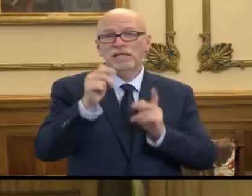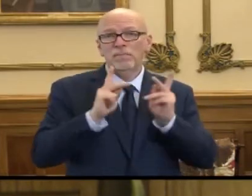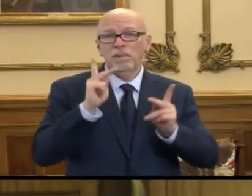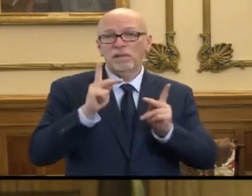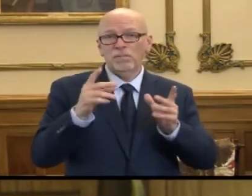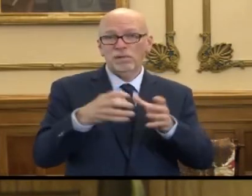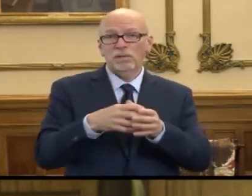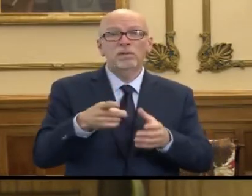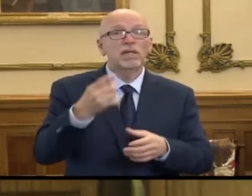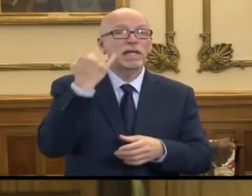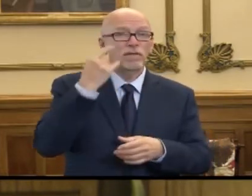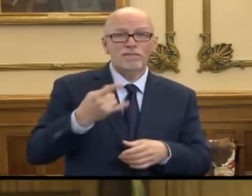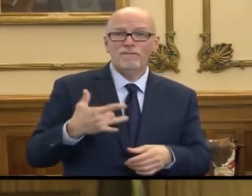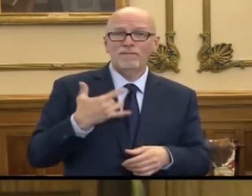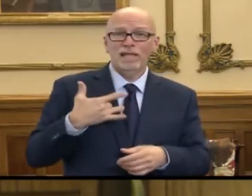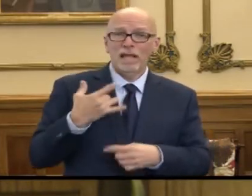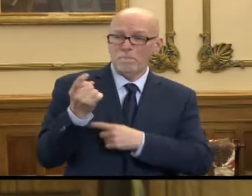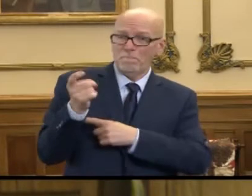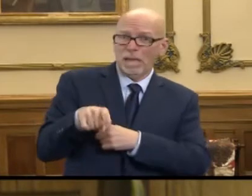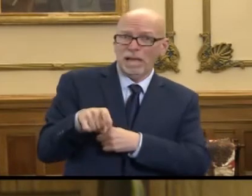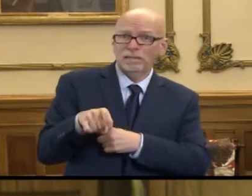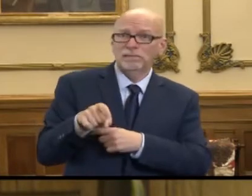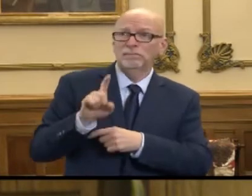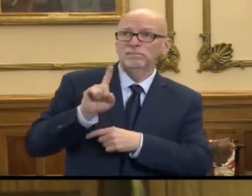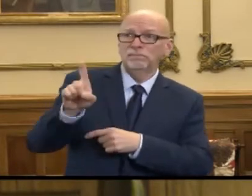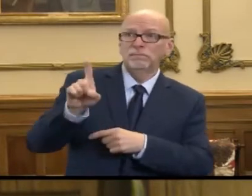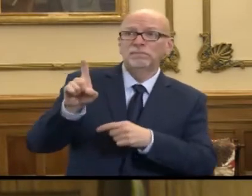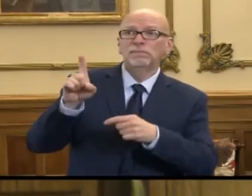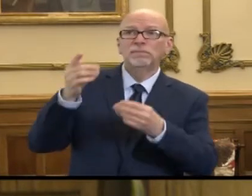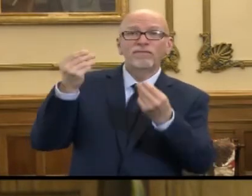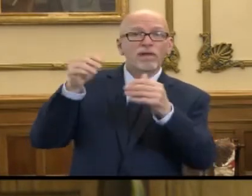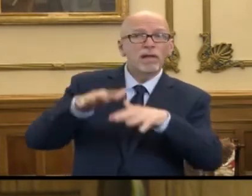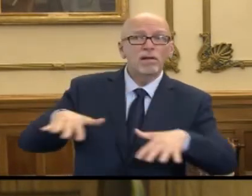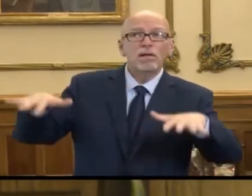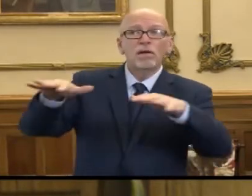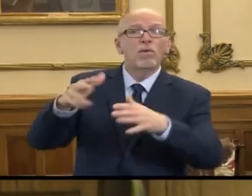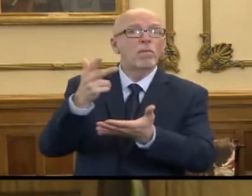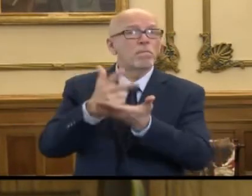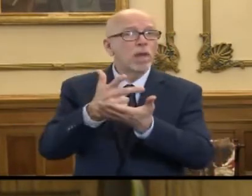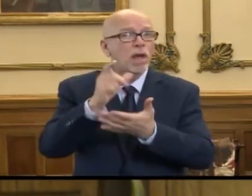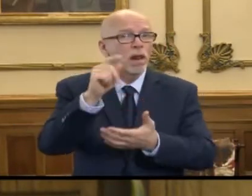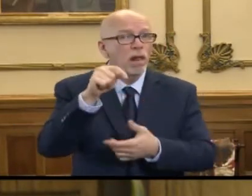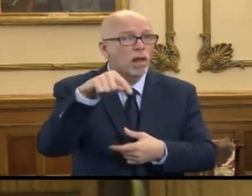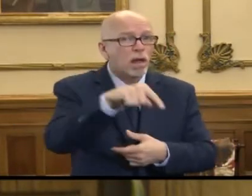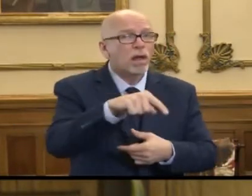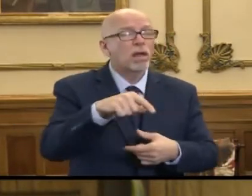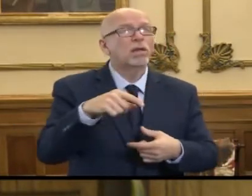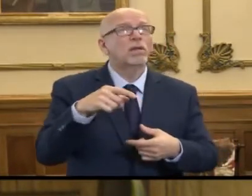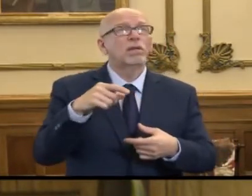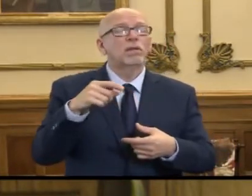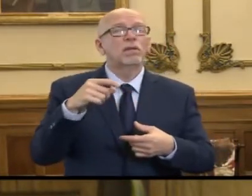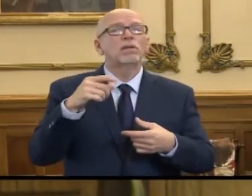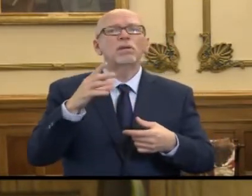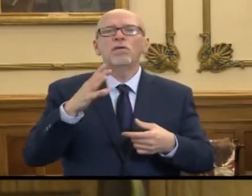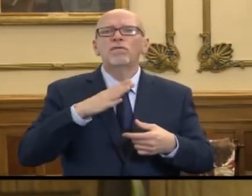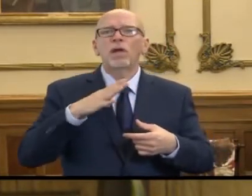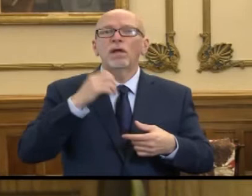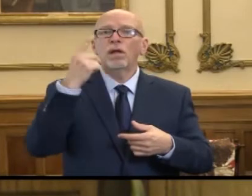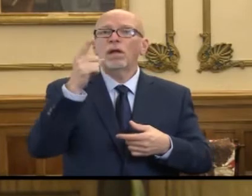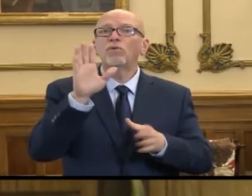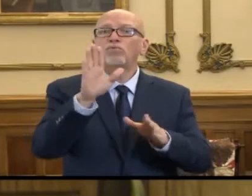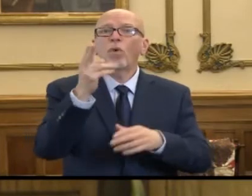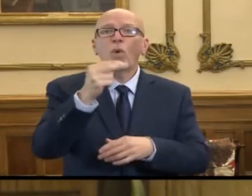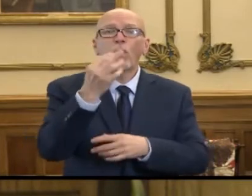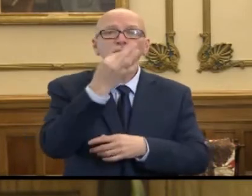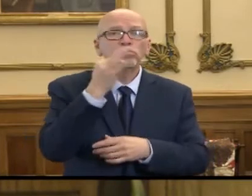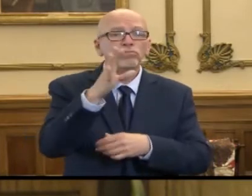If you do feel the need to go into a field or go into a parking lot, I would say communion should be brought from your own home. Bring your